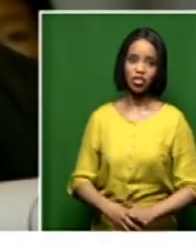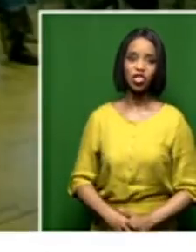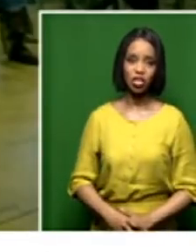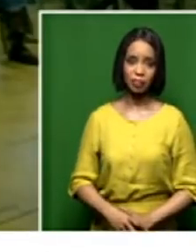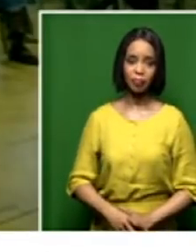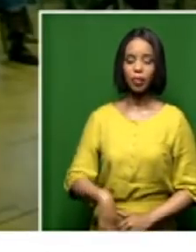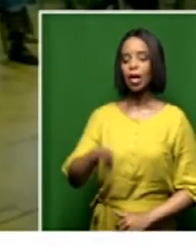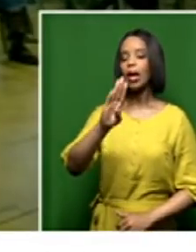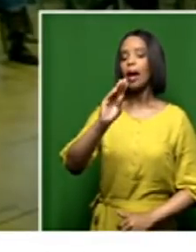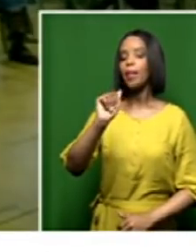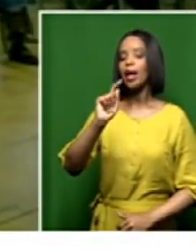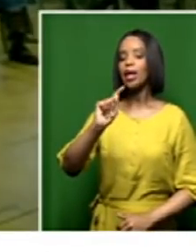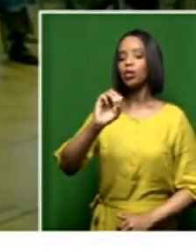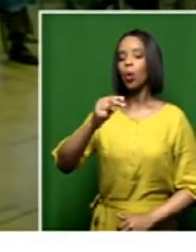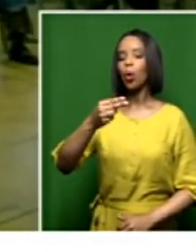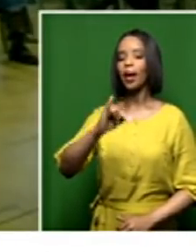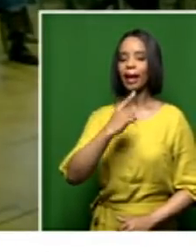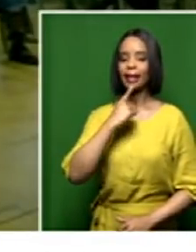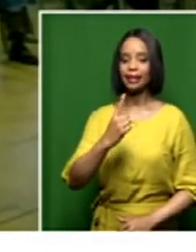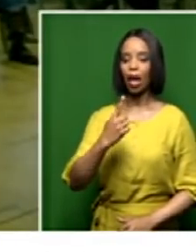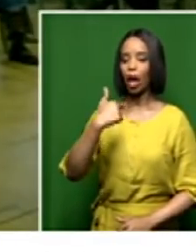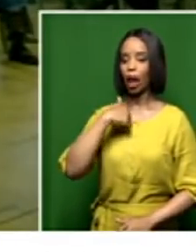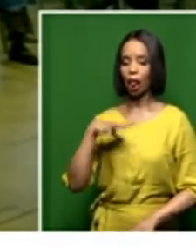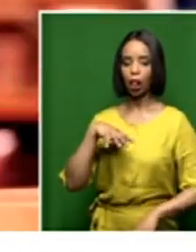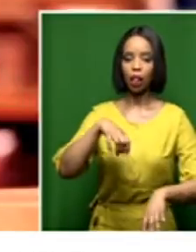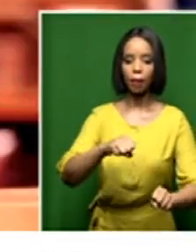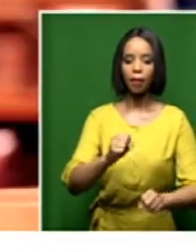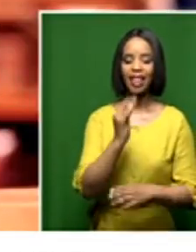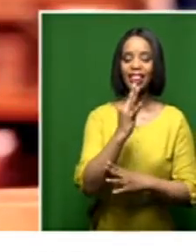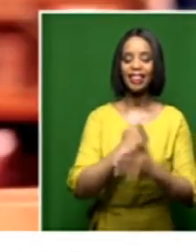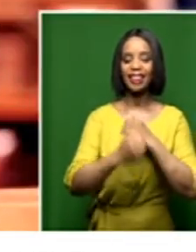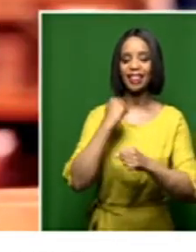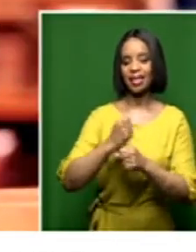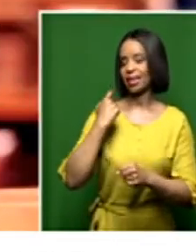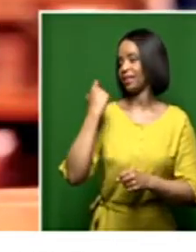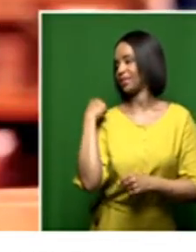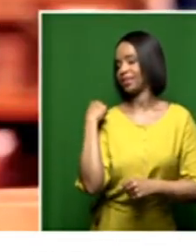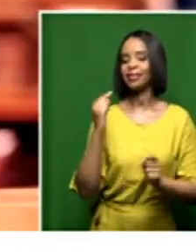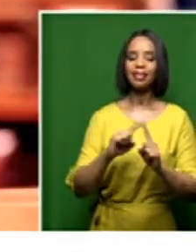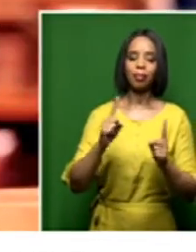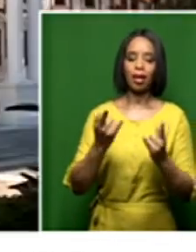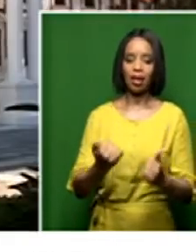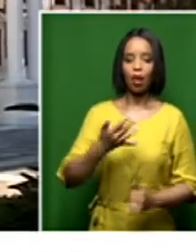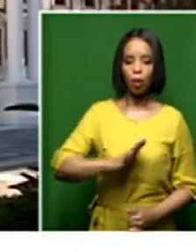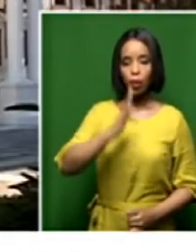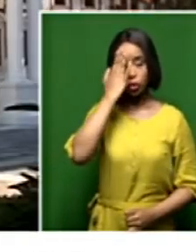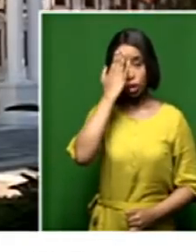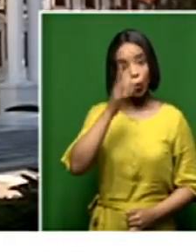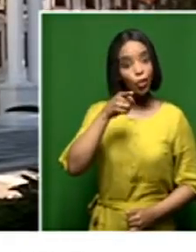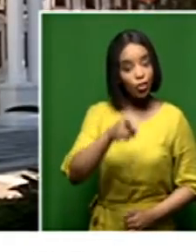So let's look at the reasons around why these cases are not being investigated.